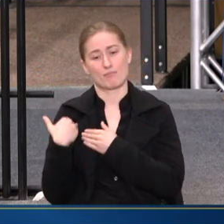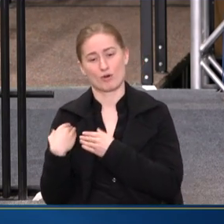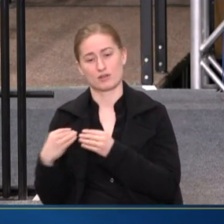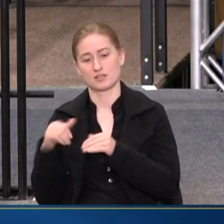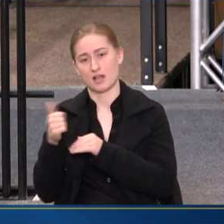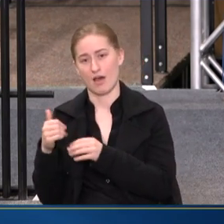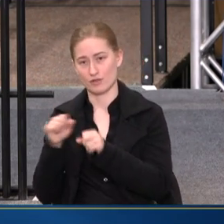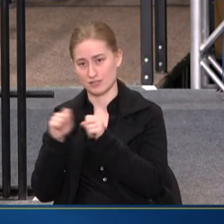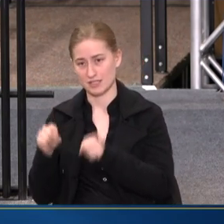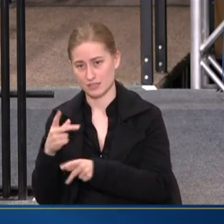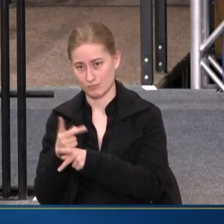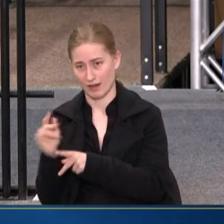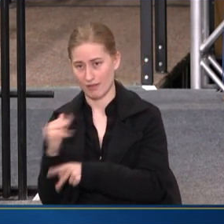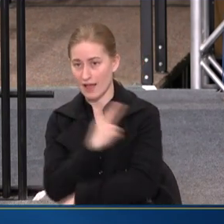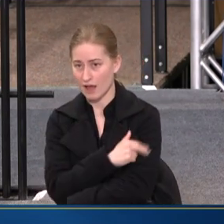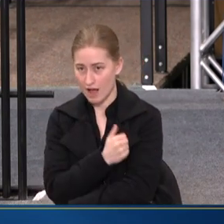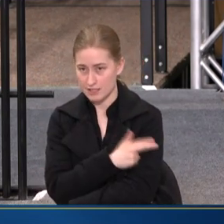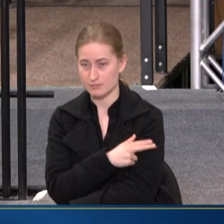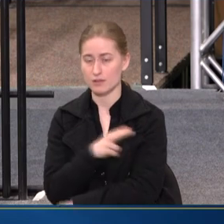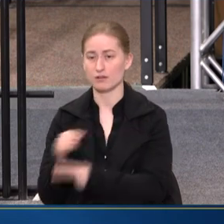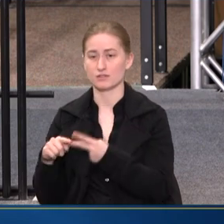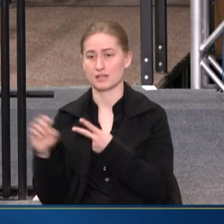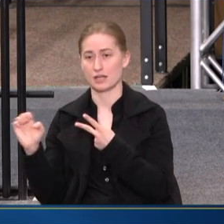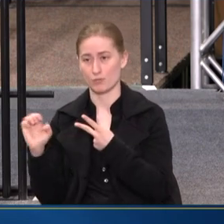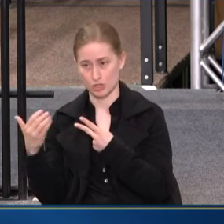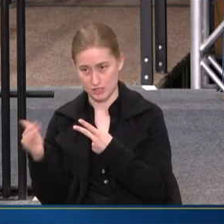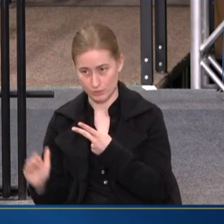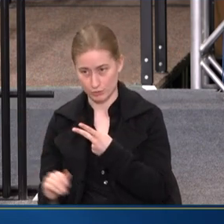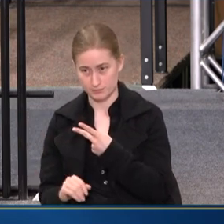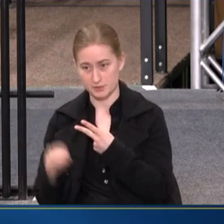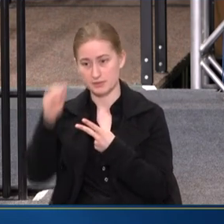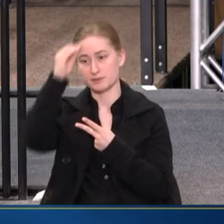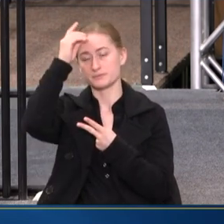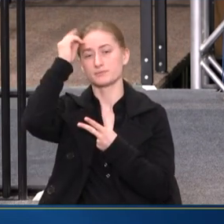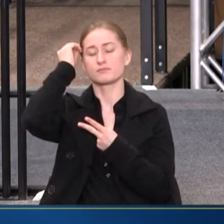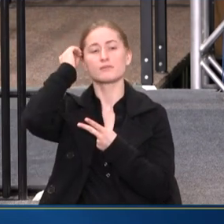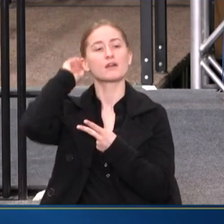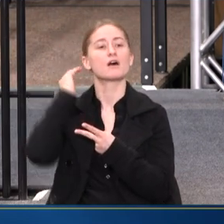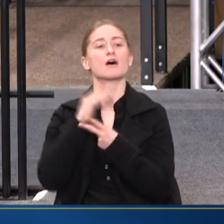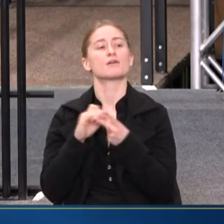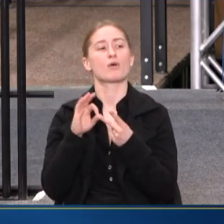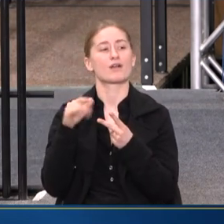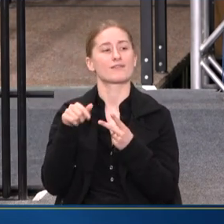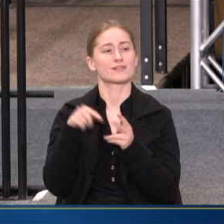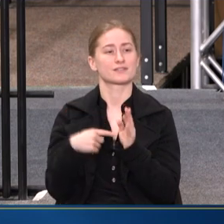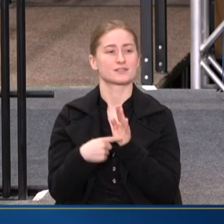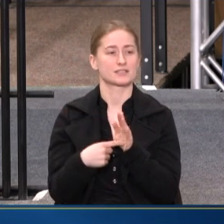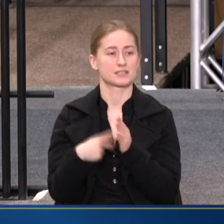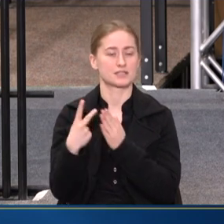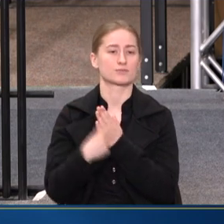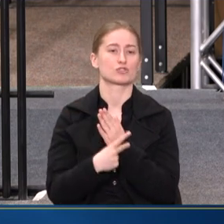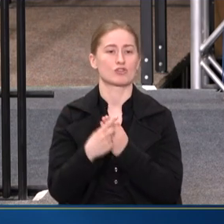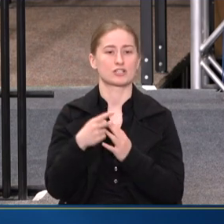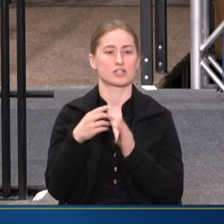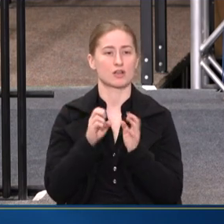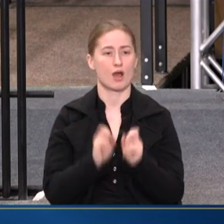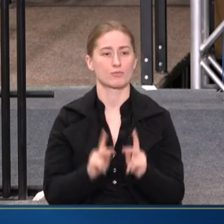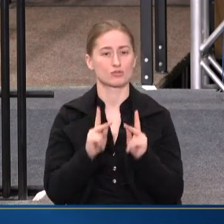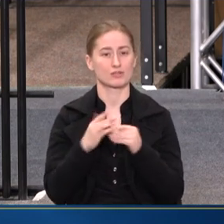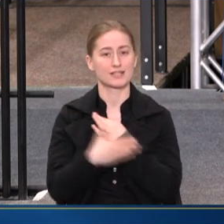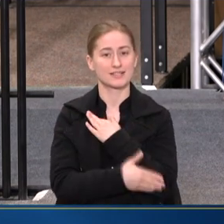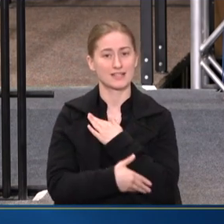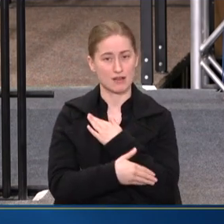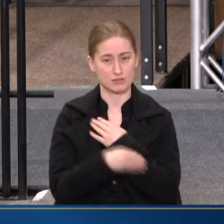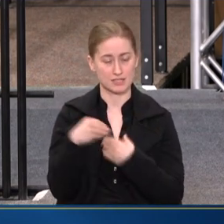as our hospitals and our emergency rooms. As part of this demonstration opportunity, counties and